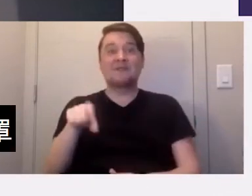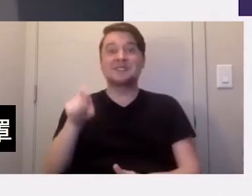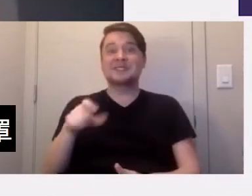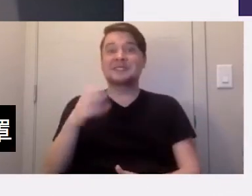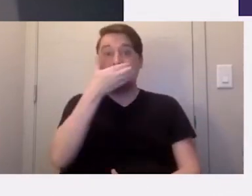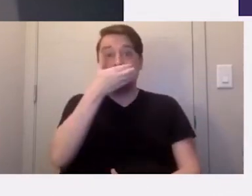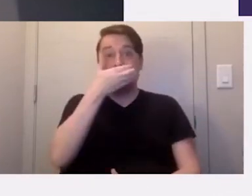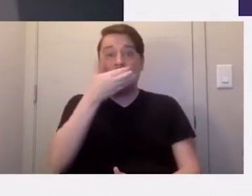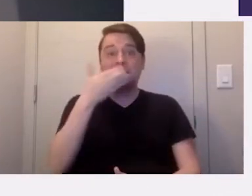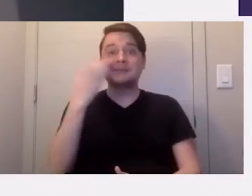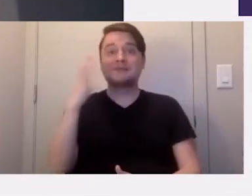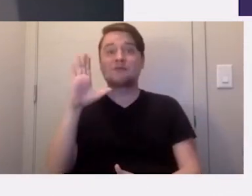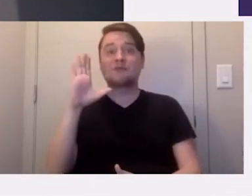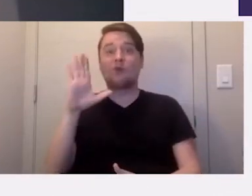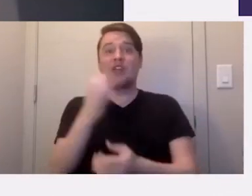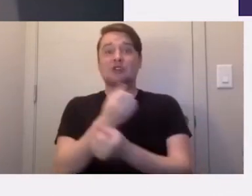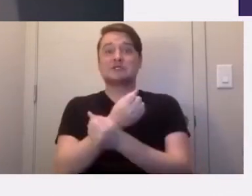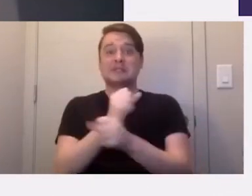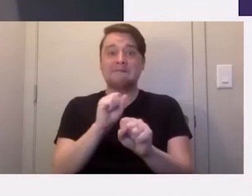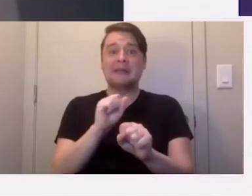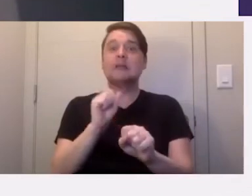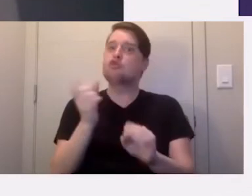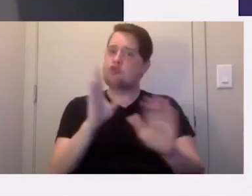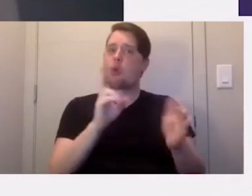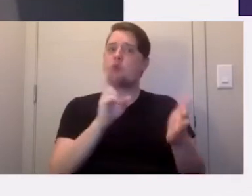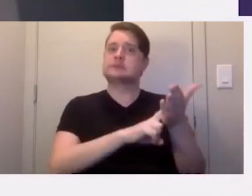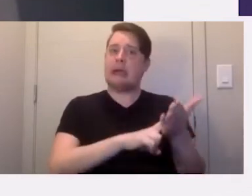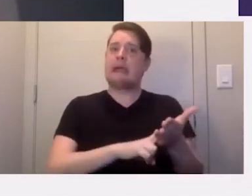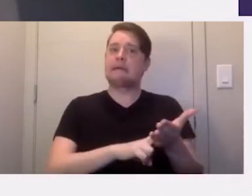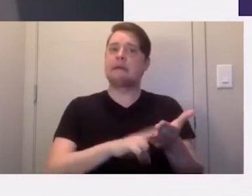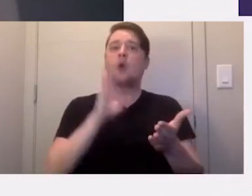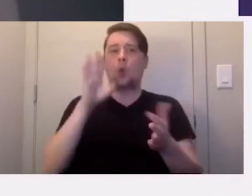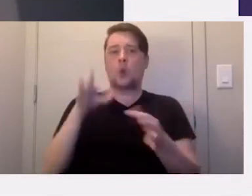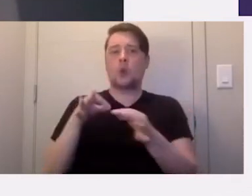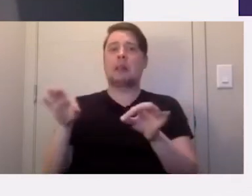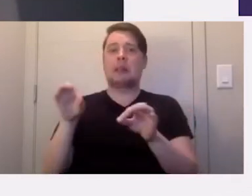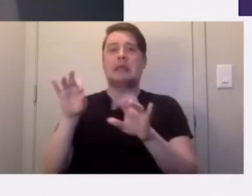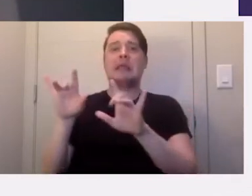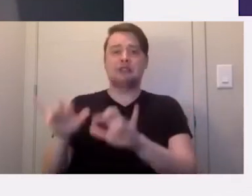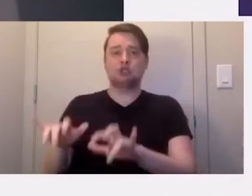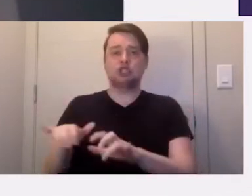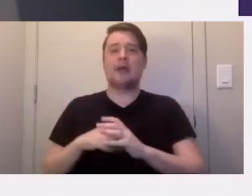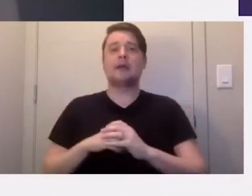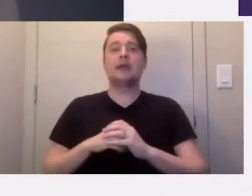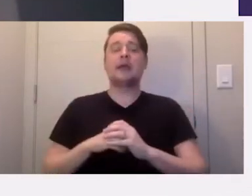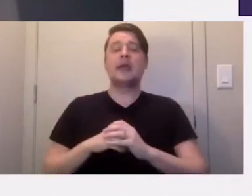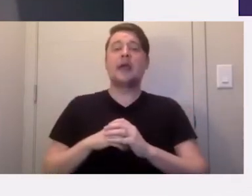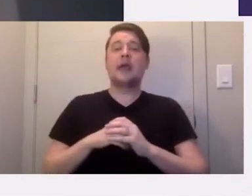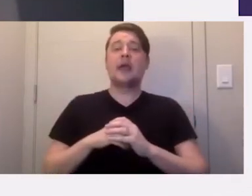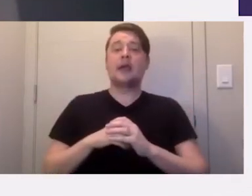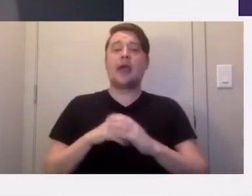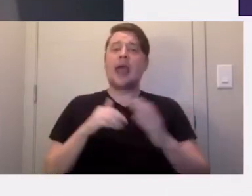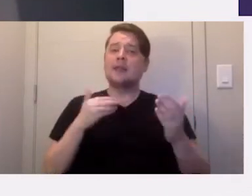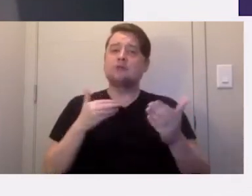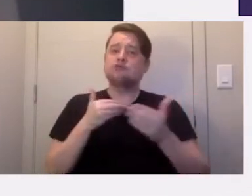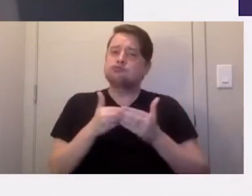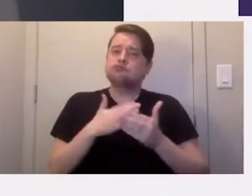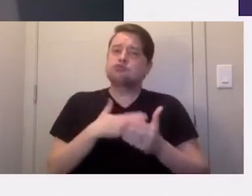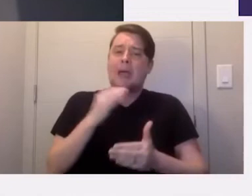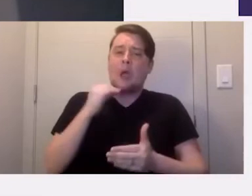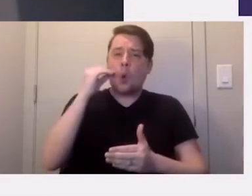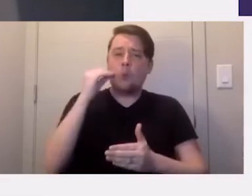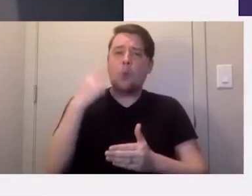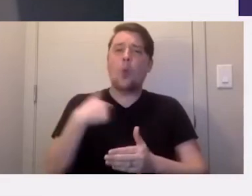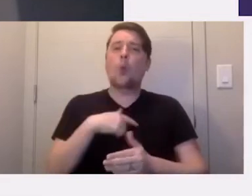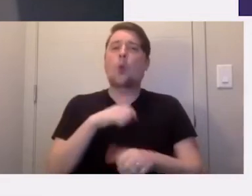masks to do their work safely, you're welcome to go sign on to that petition. We'll link to it in the chat. And then closer to home, we're